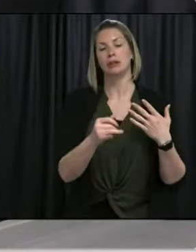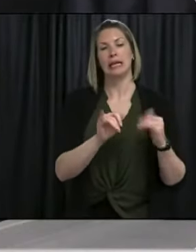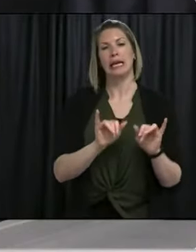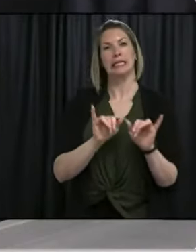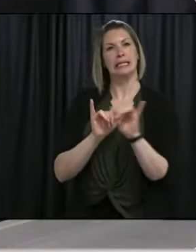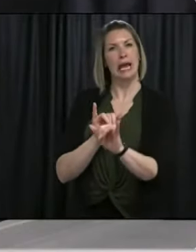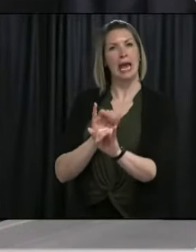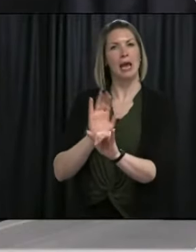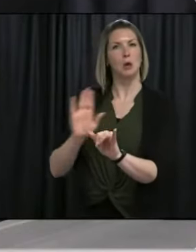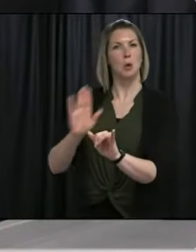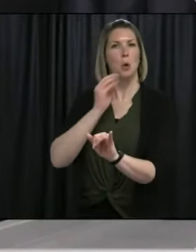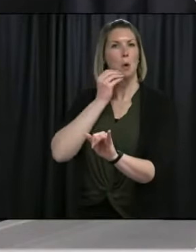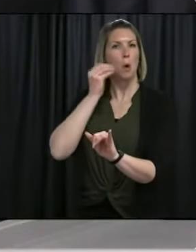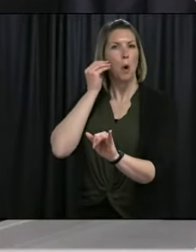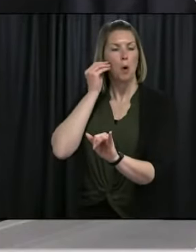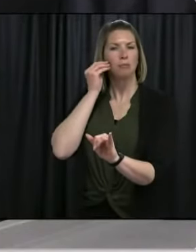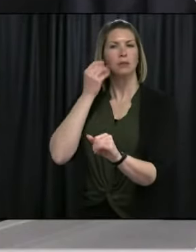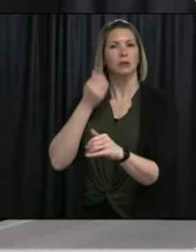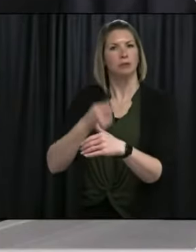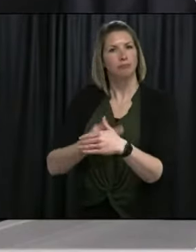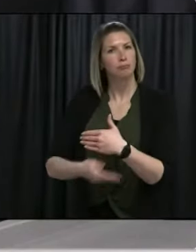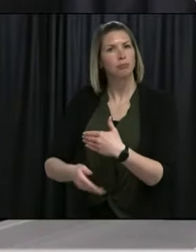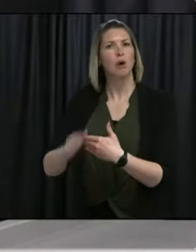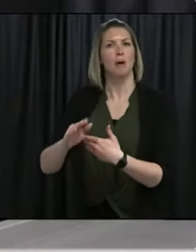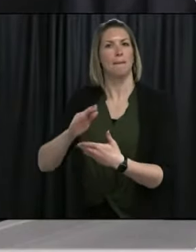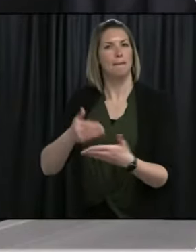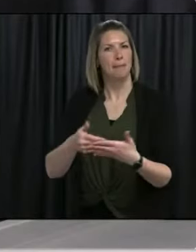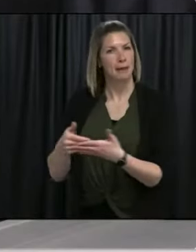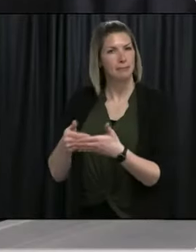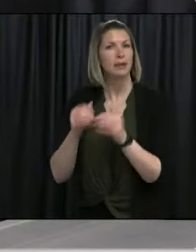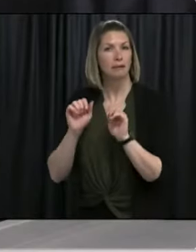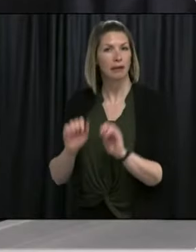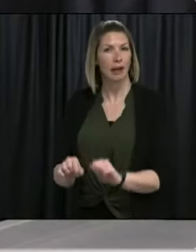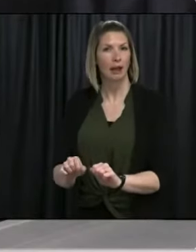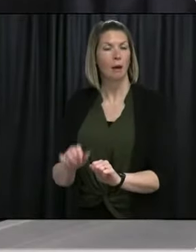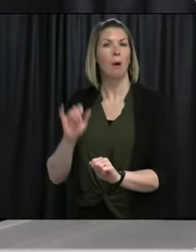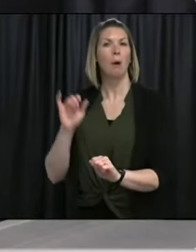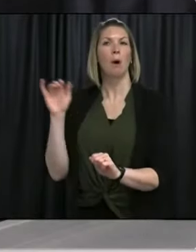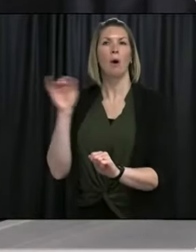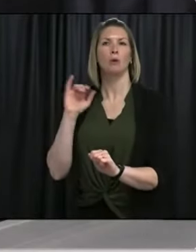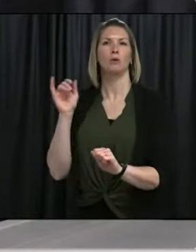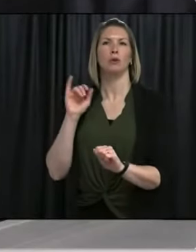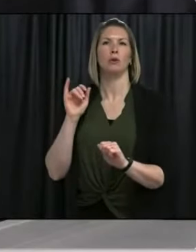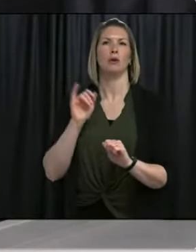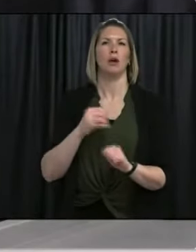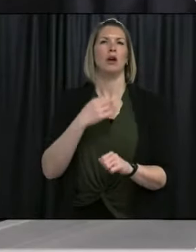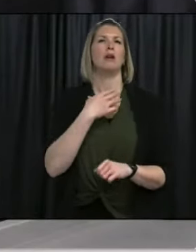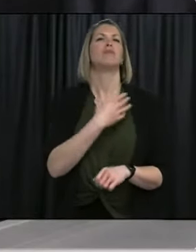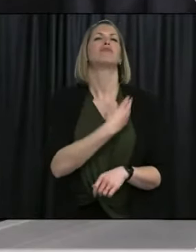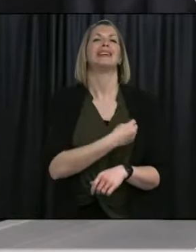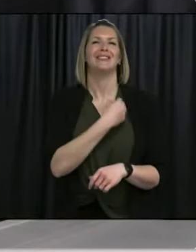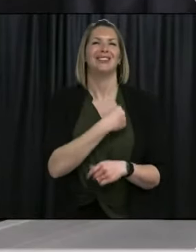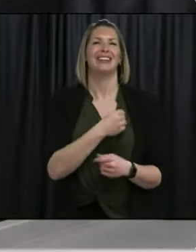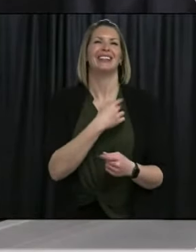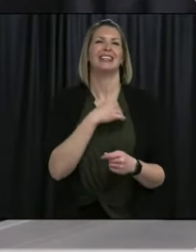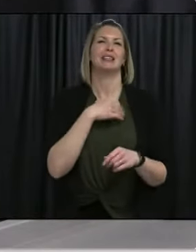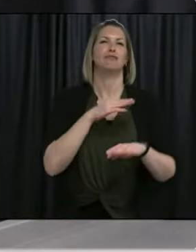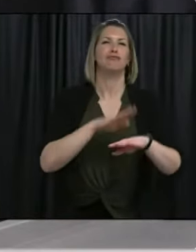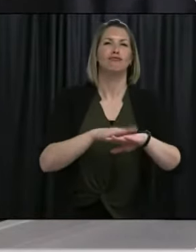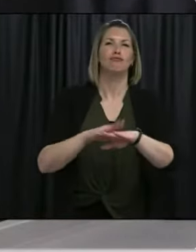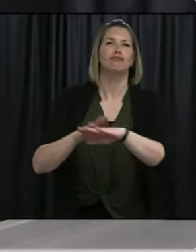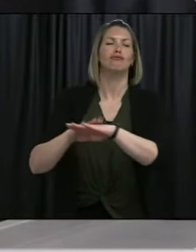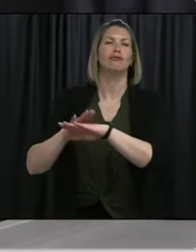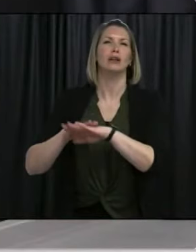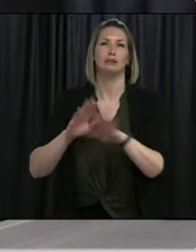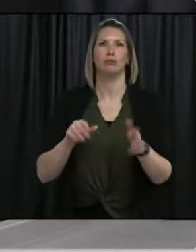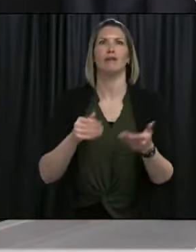lactation advice and general advice on reproductive health. And we look to roll out further sites over